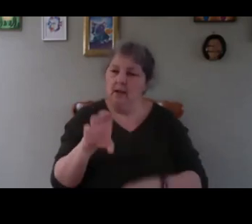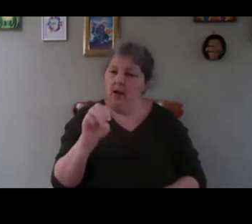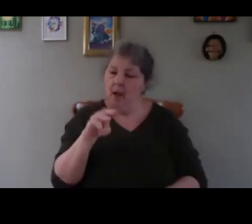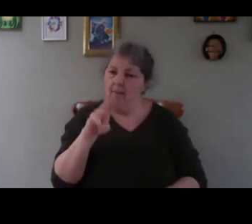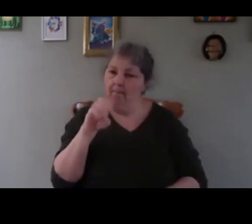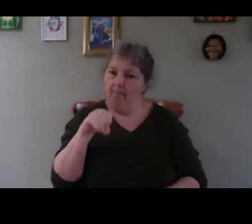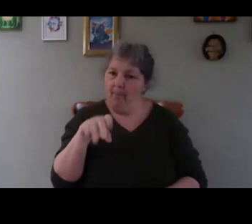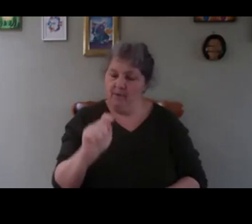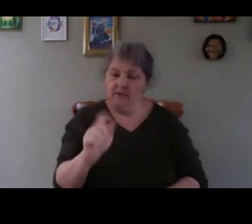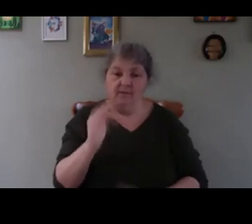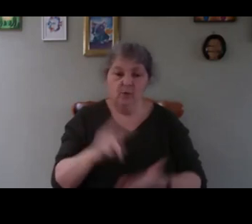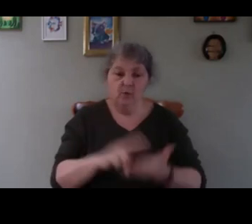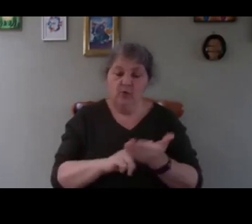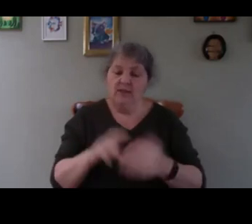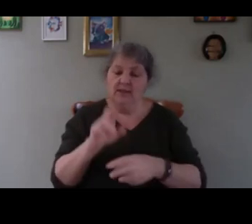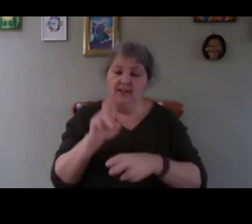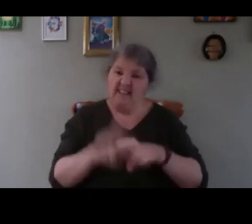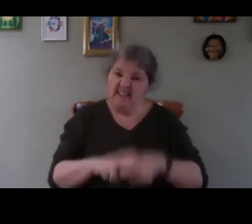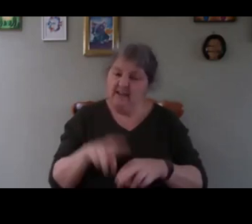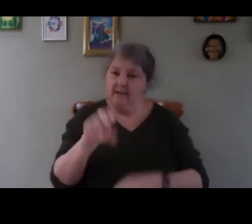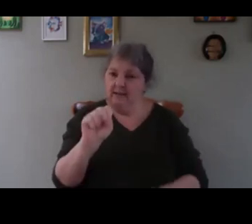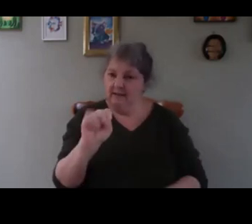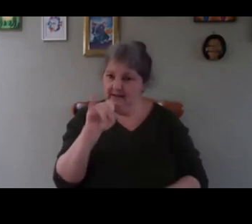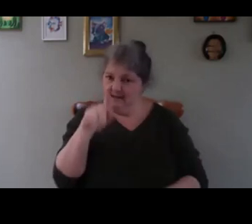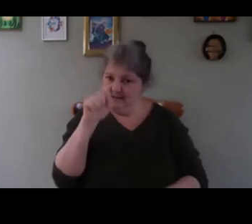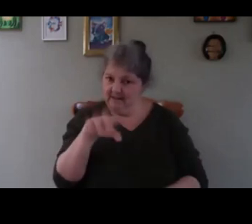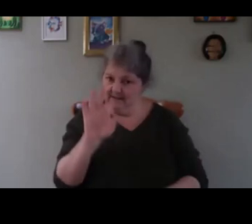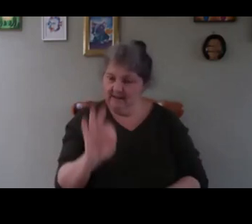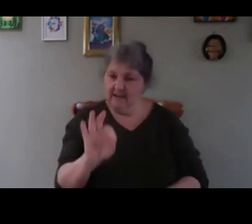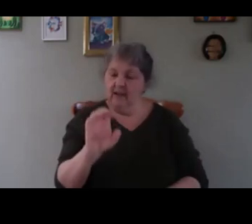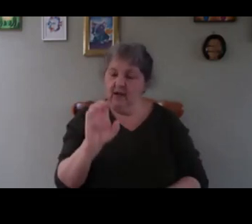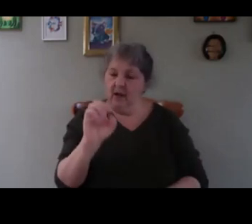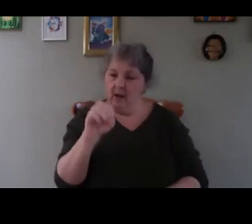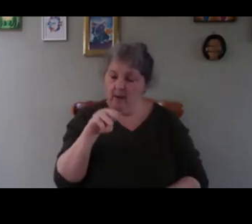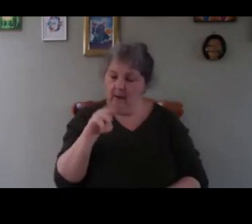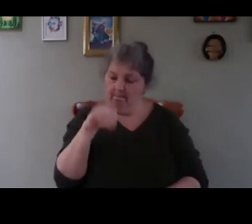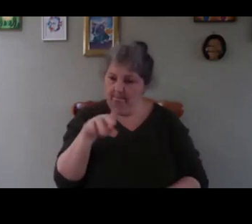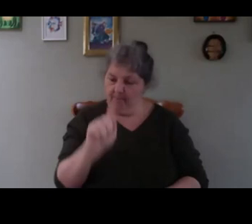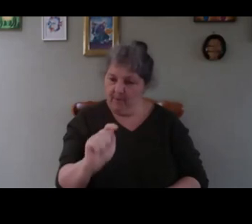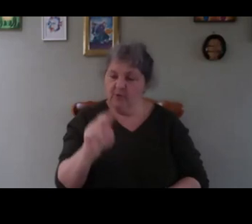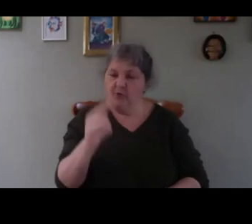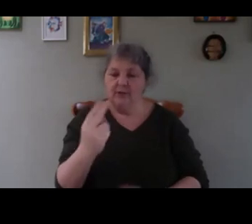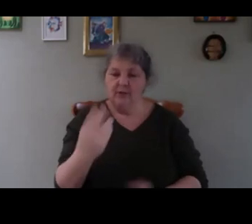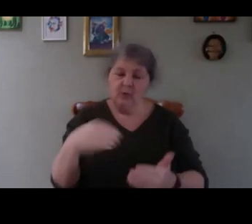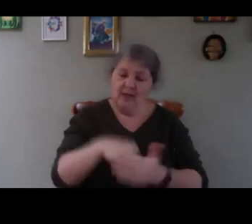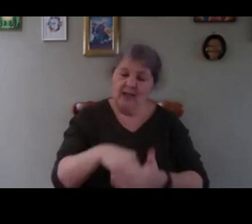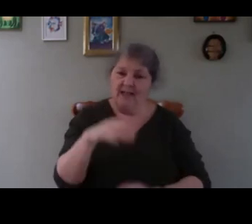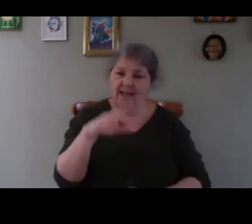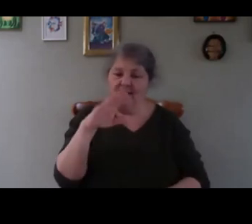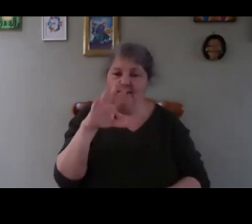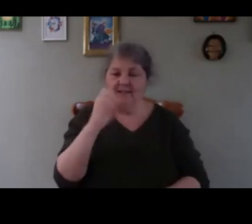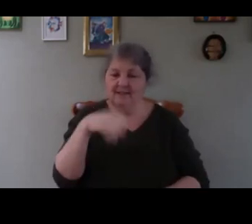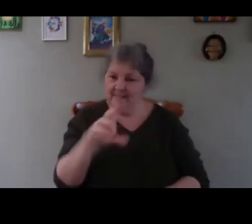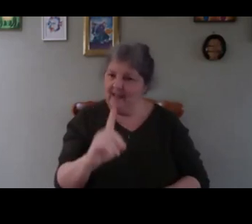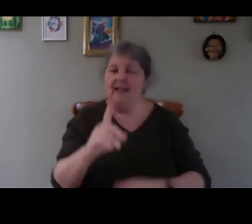as a seedling compost you would have to add sand maybe soil leaf mold it's too rich